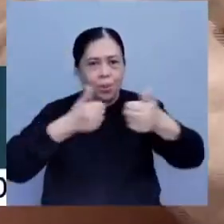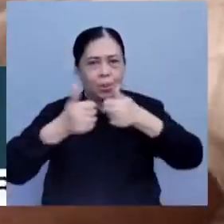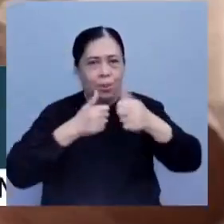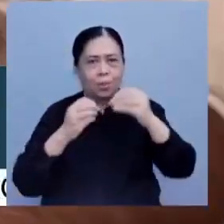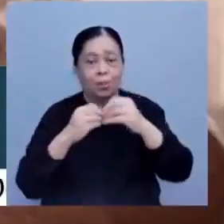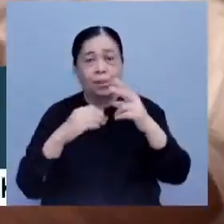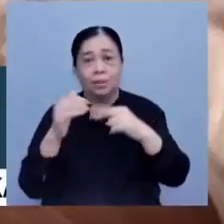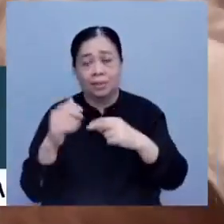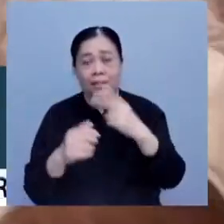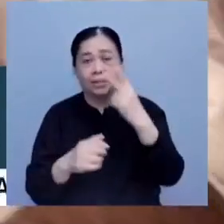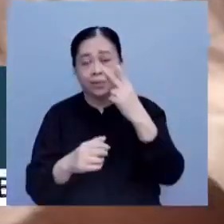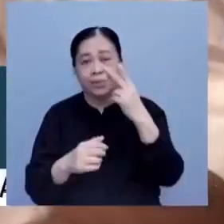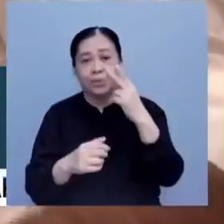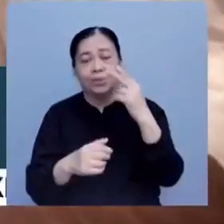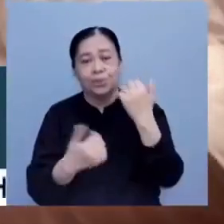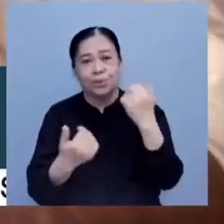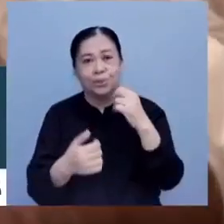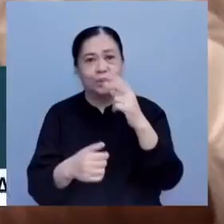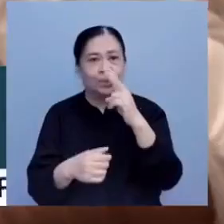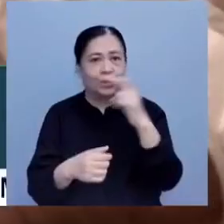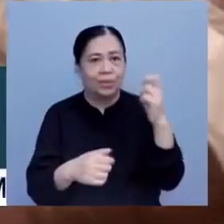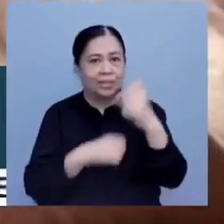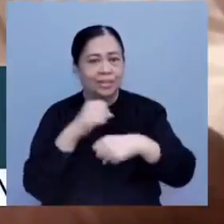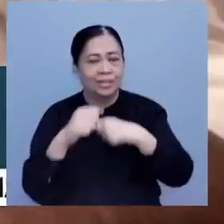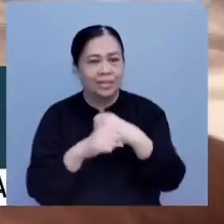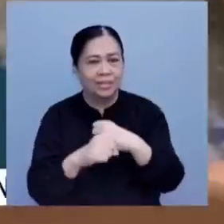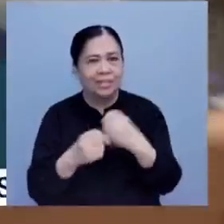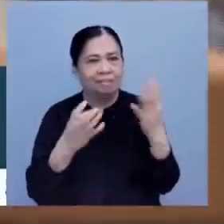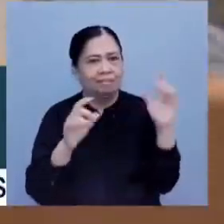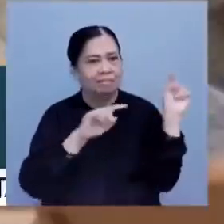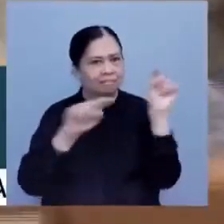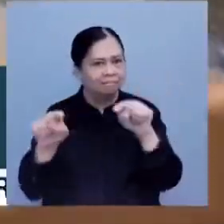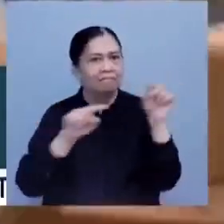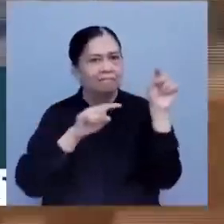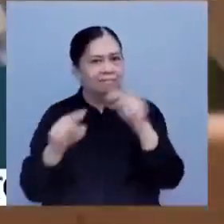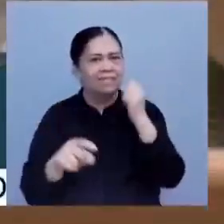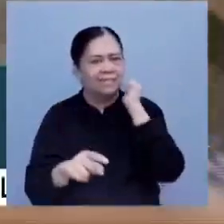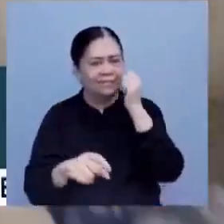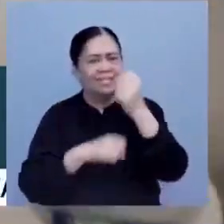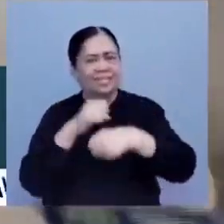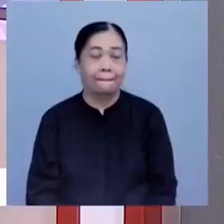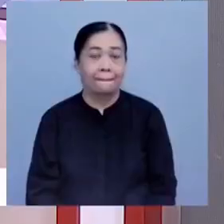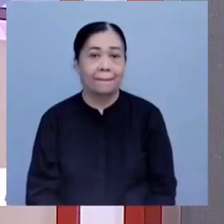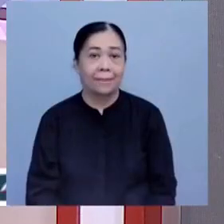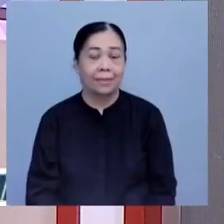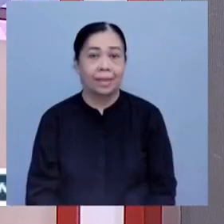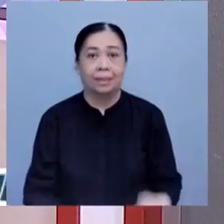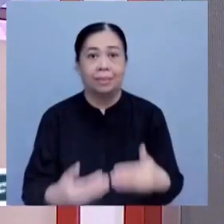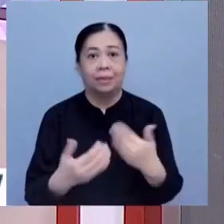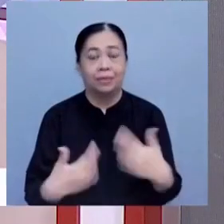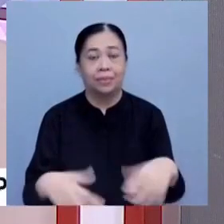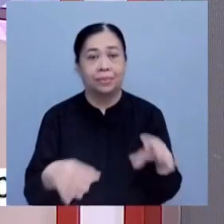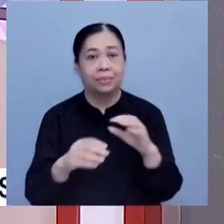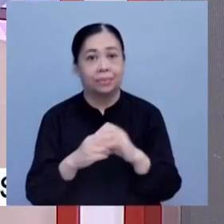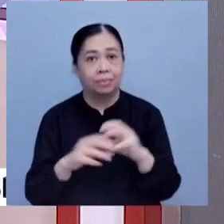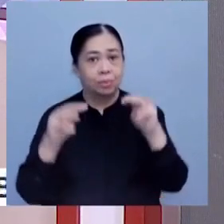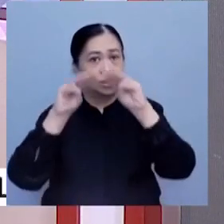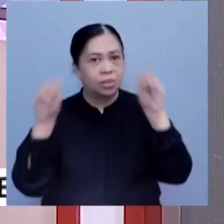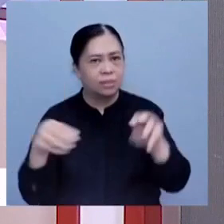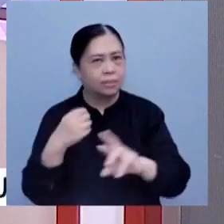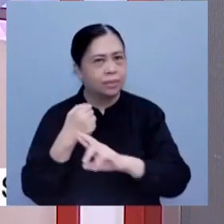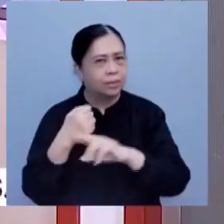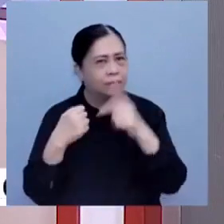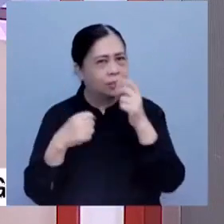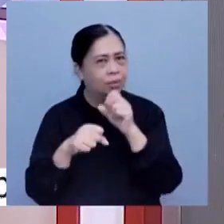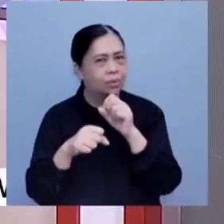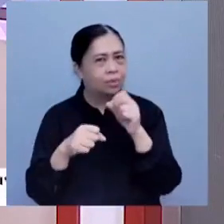centuries ago, attracts about six million visitors every year. Well, museums are usually reserved for works